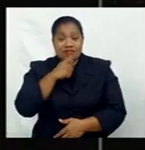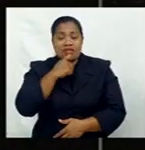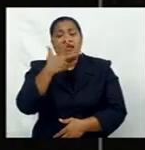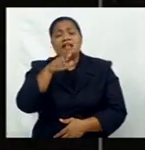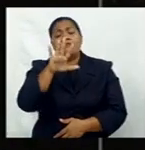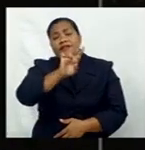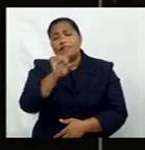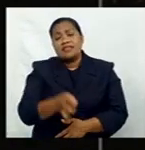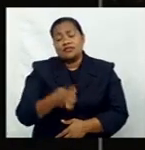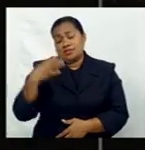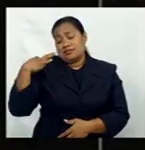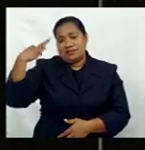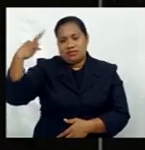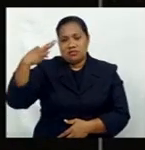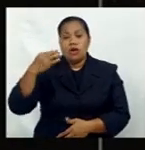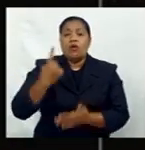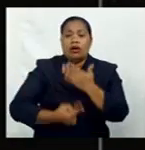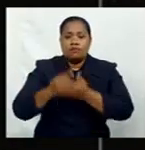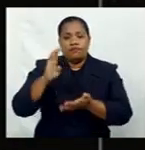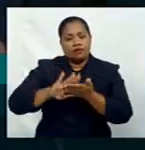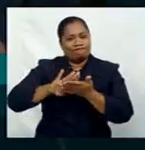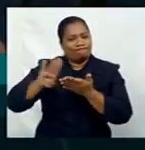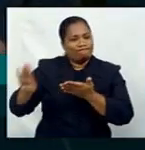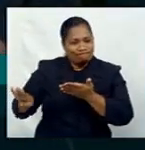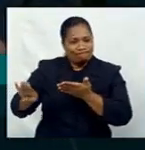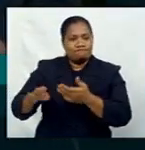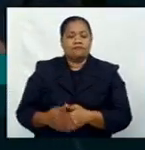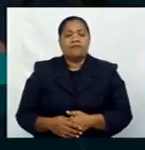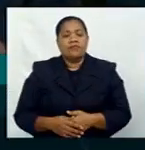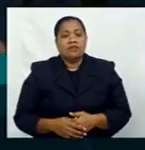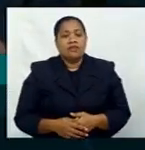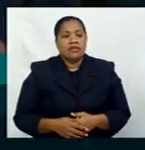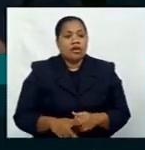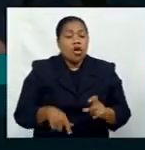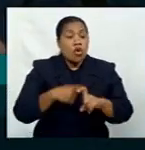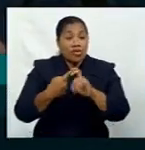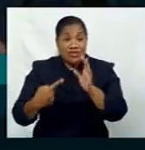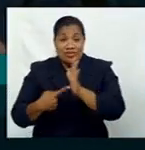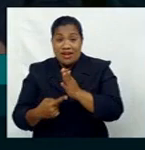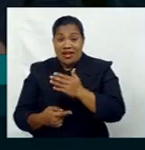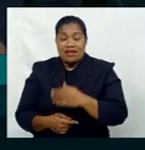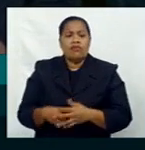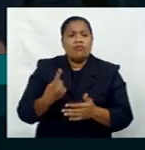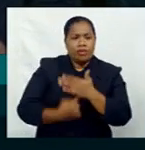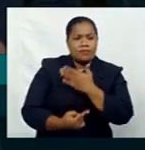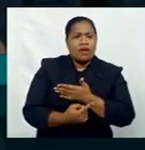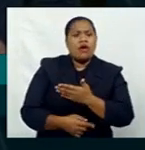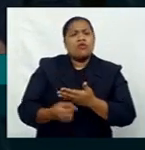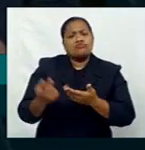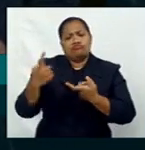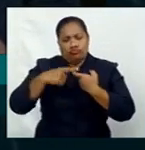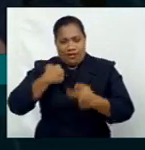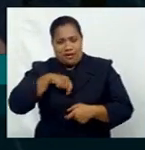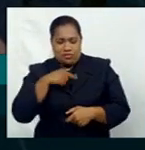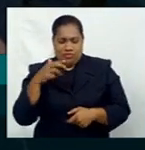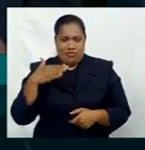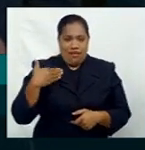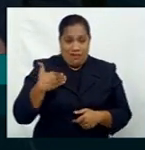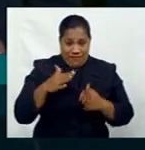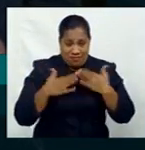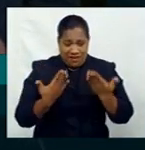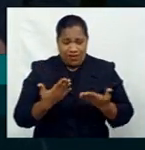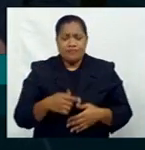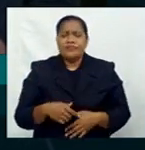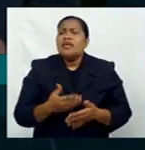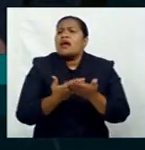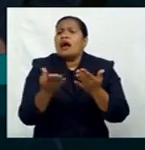applications have been declined. Koroy Tandulala has been following developments and joins us live now. Koroy, how soon will the first round